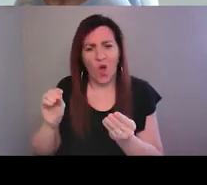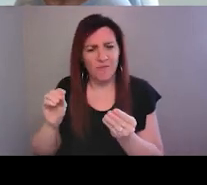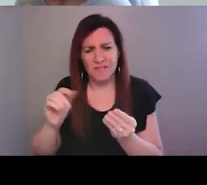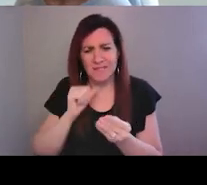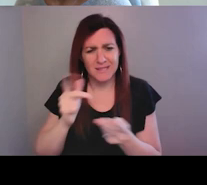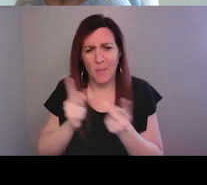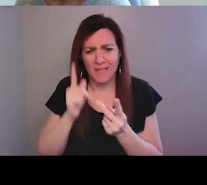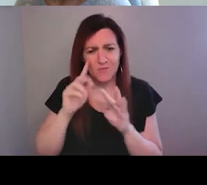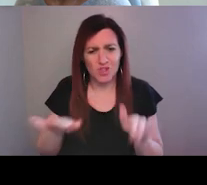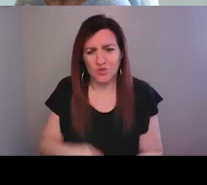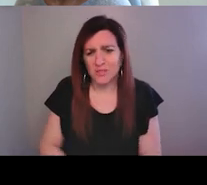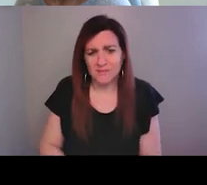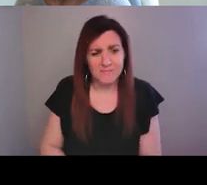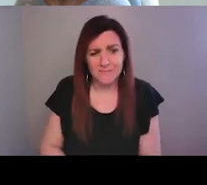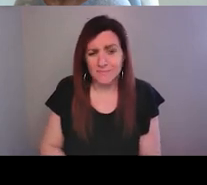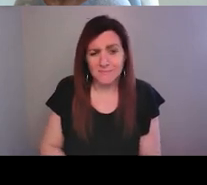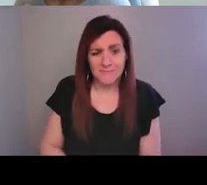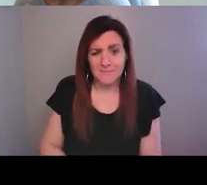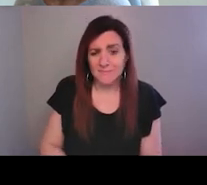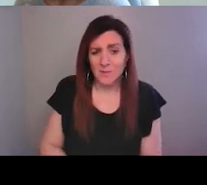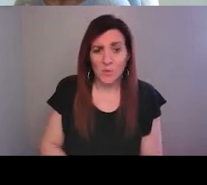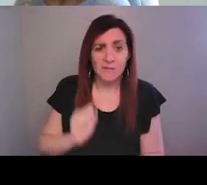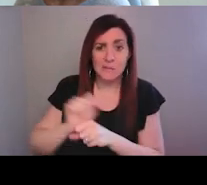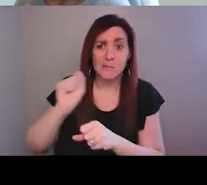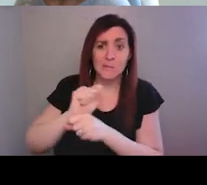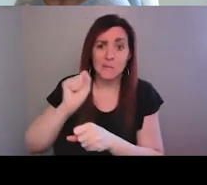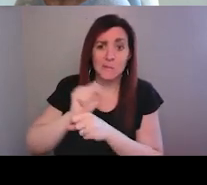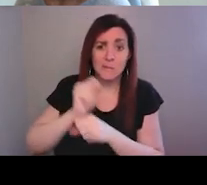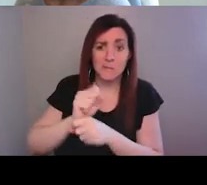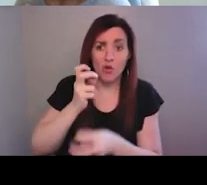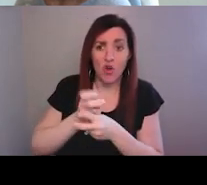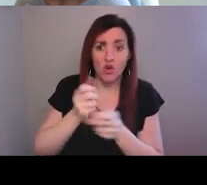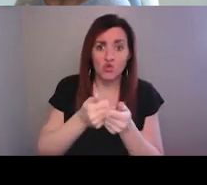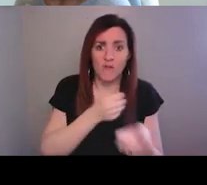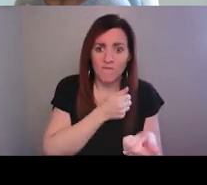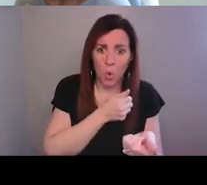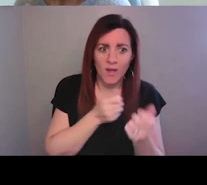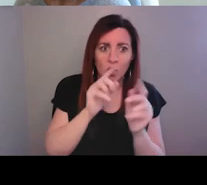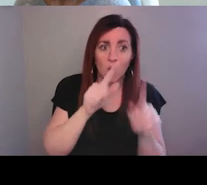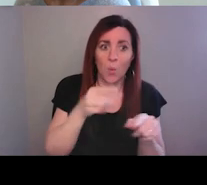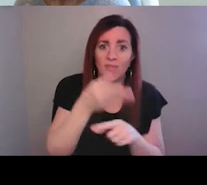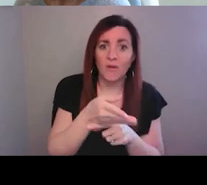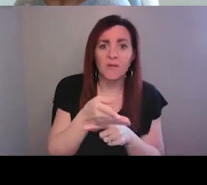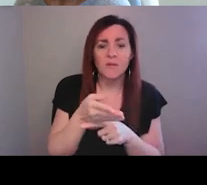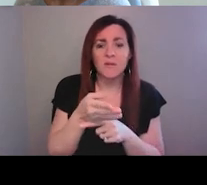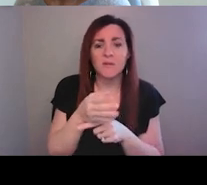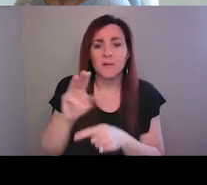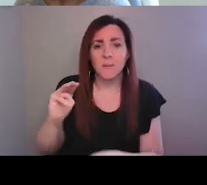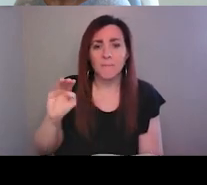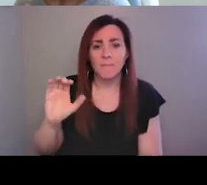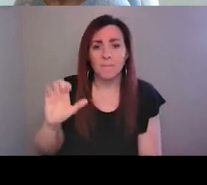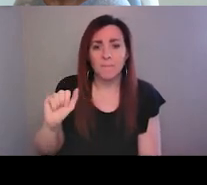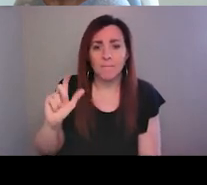kids. I mean, we have really worked hard to get them out of there. And I look at Mecklenburg County,